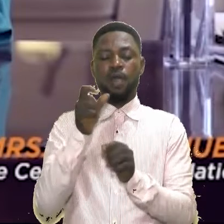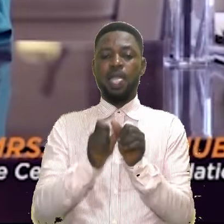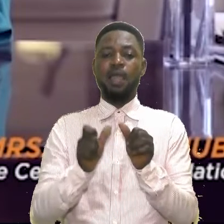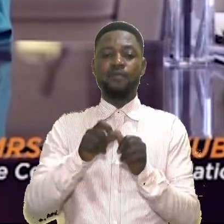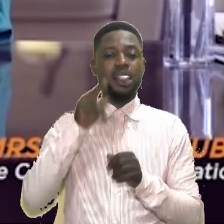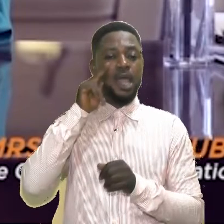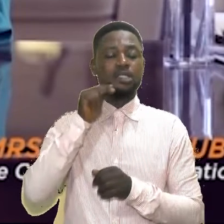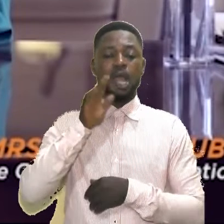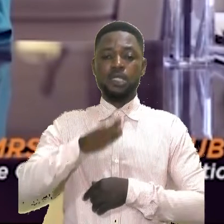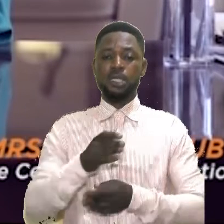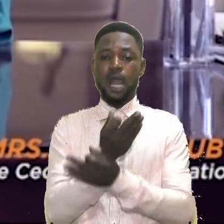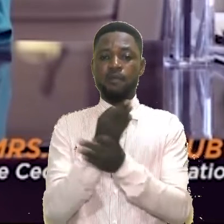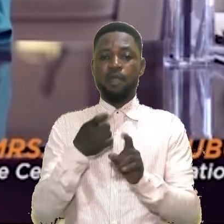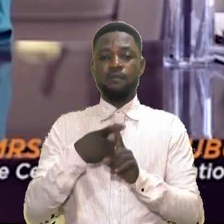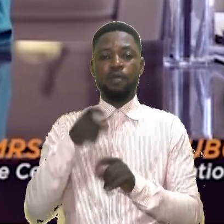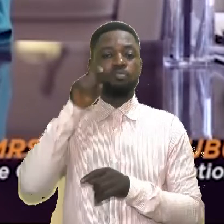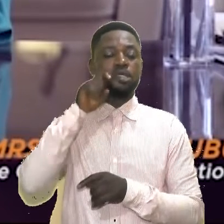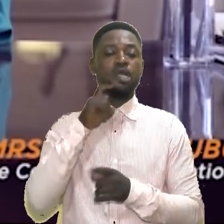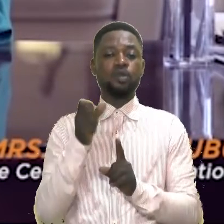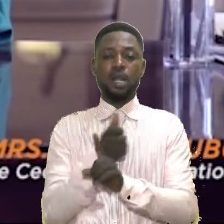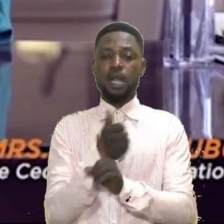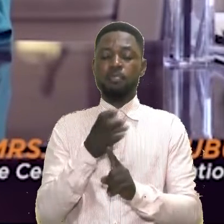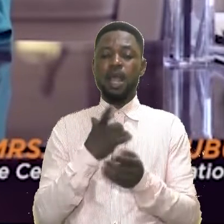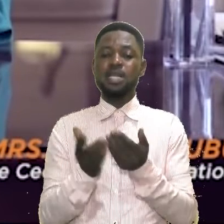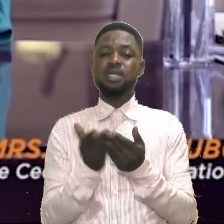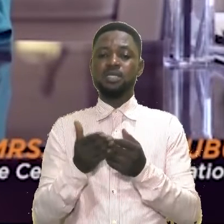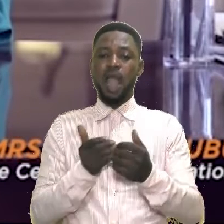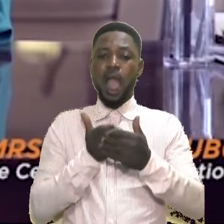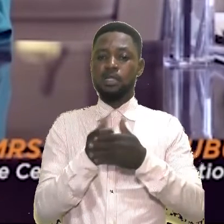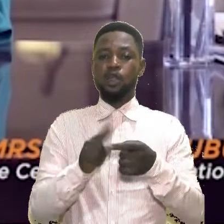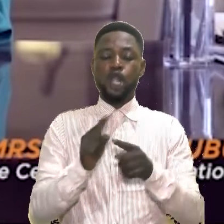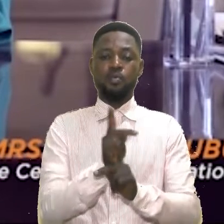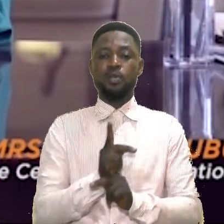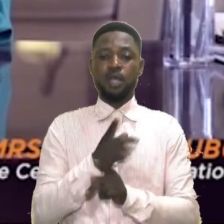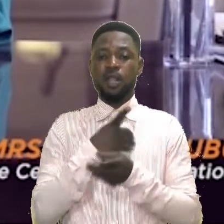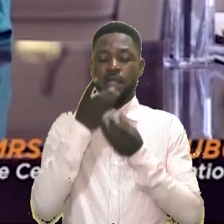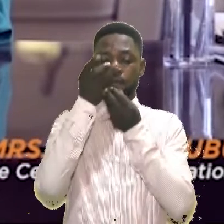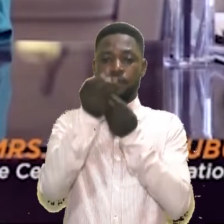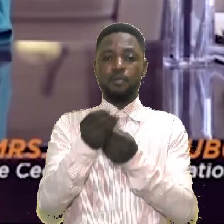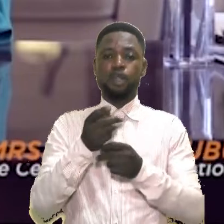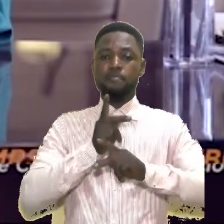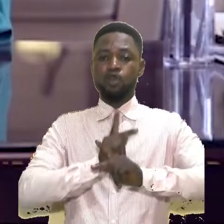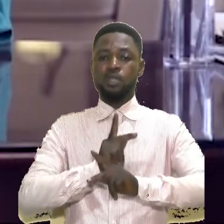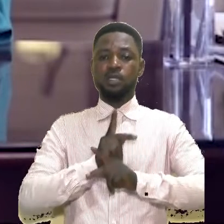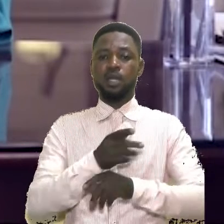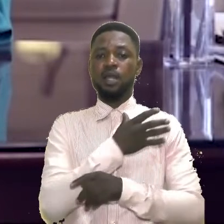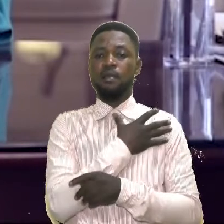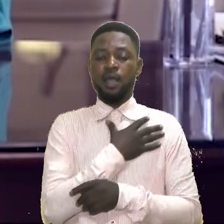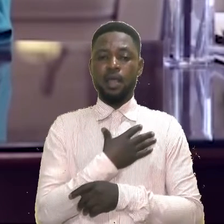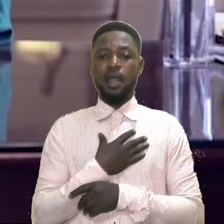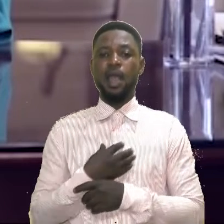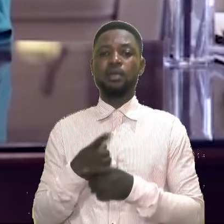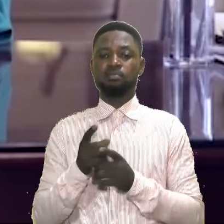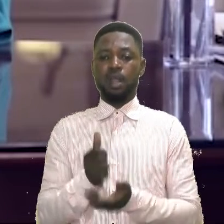for every Nigerian child, free from sexual abuse and with easy access to care, information, protection